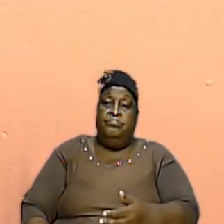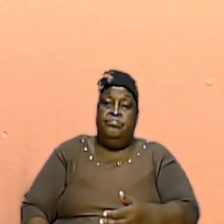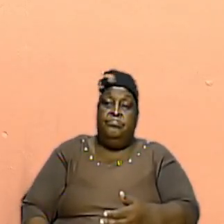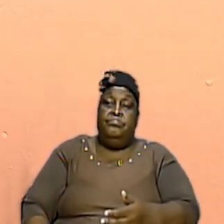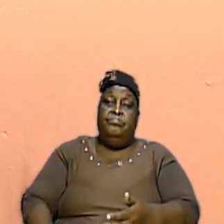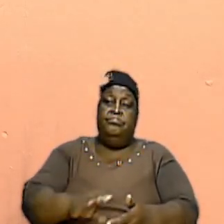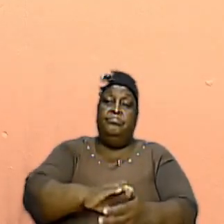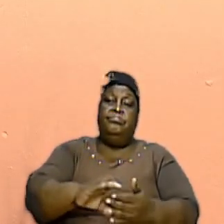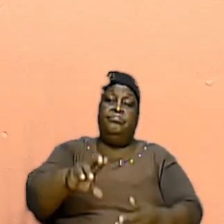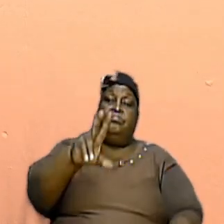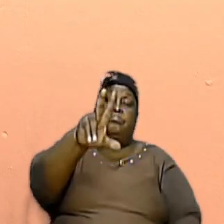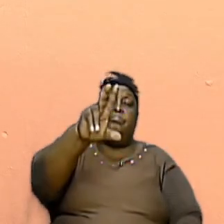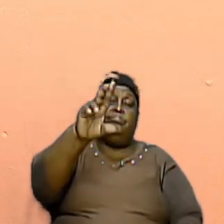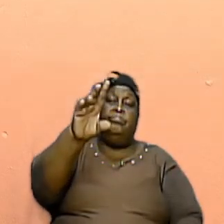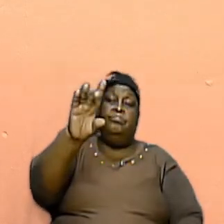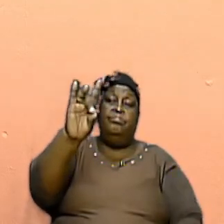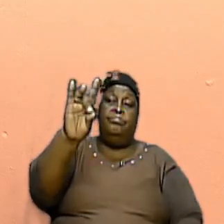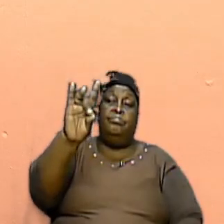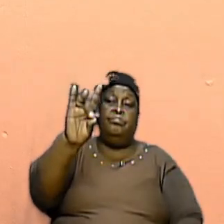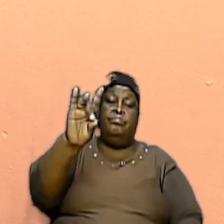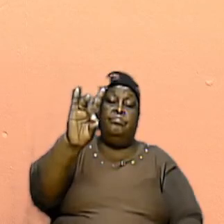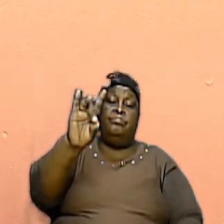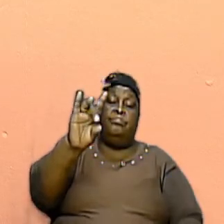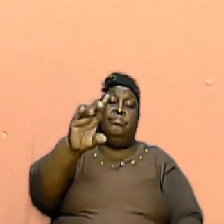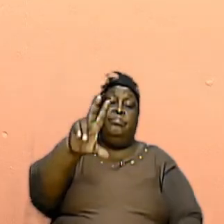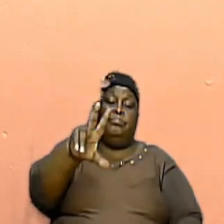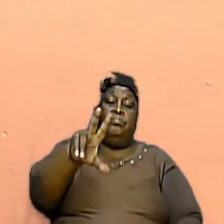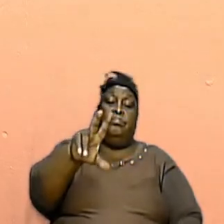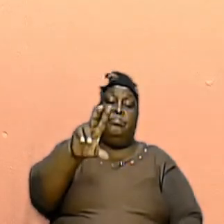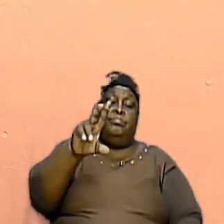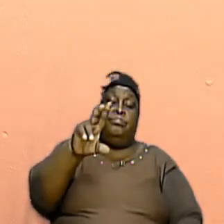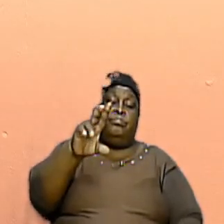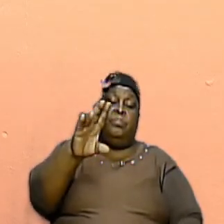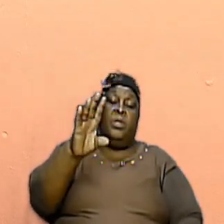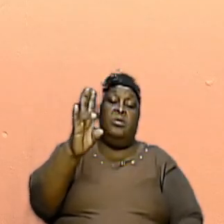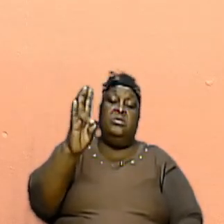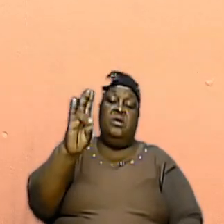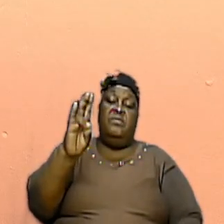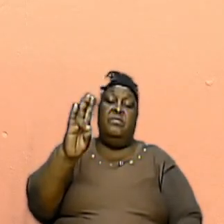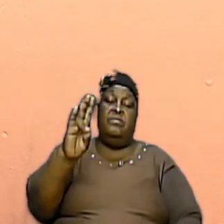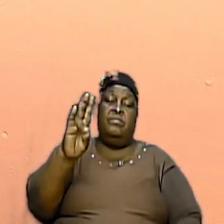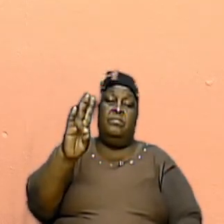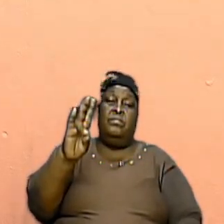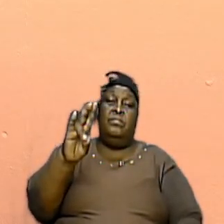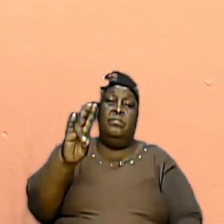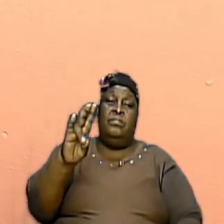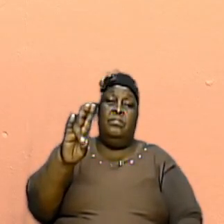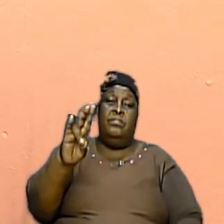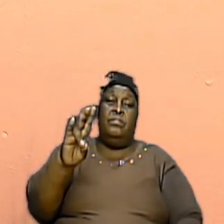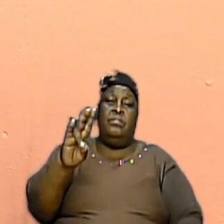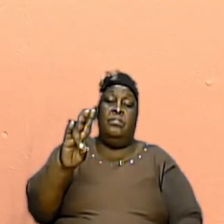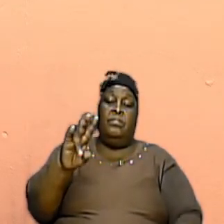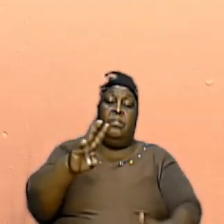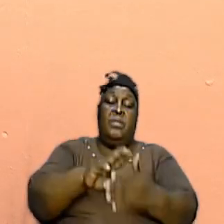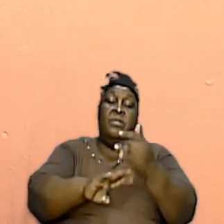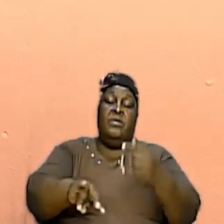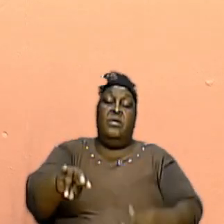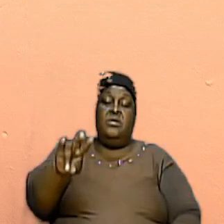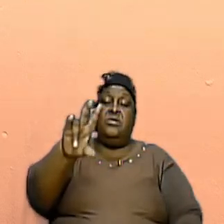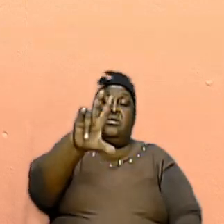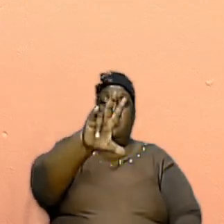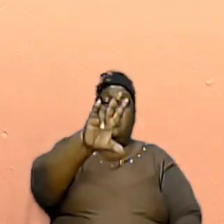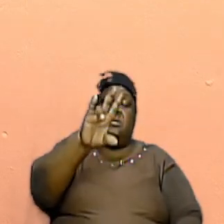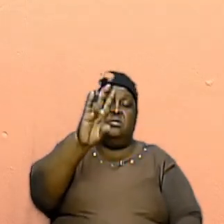and we're going to put it up on the screen for us very shortly Acts chapter 7 we will do verses 37 and